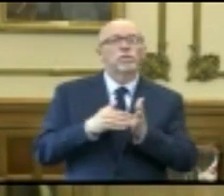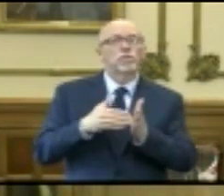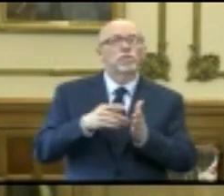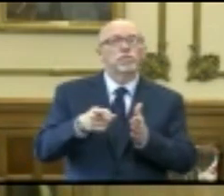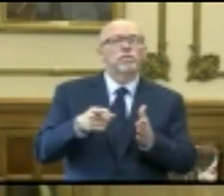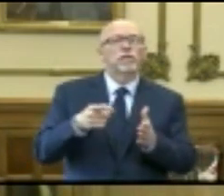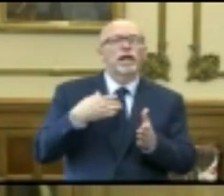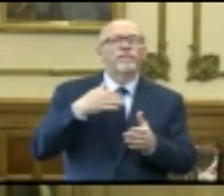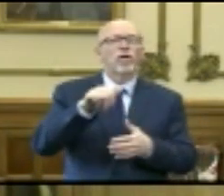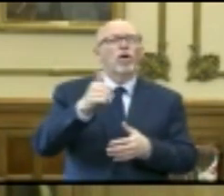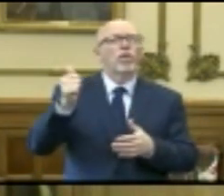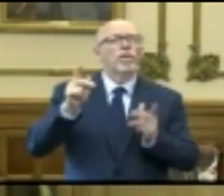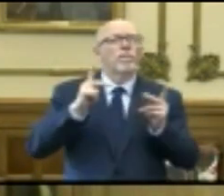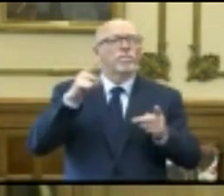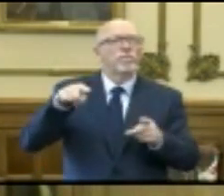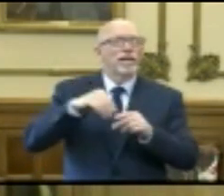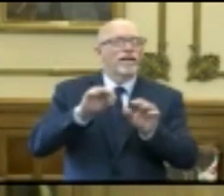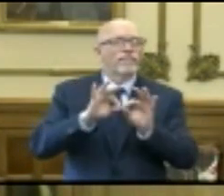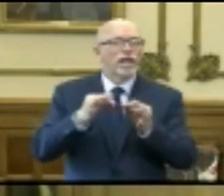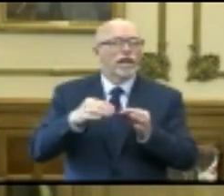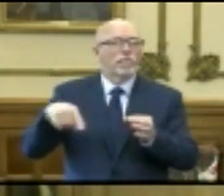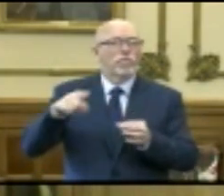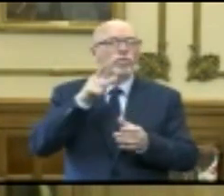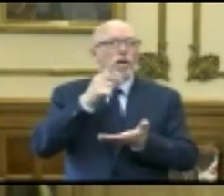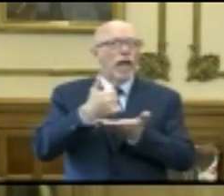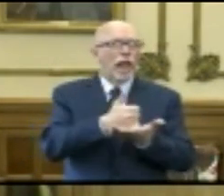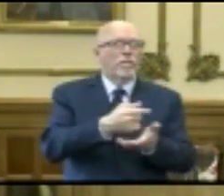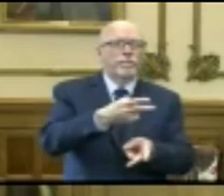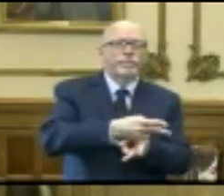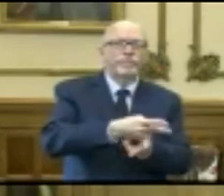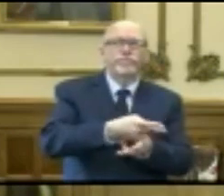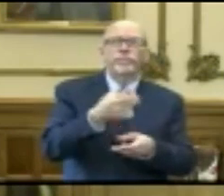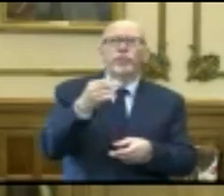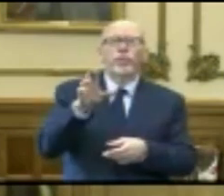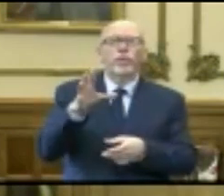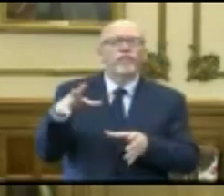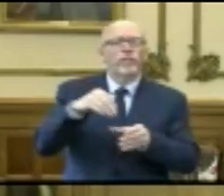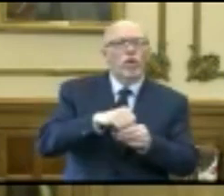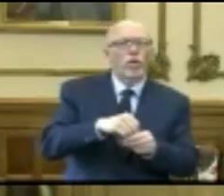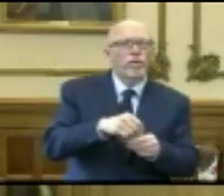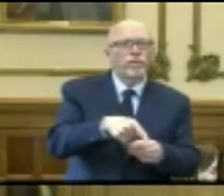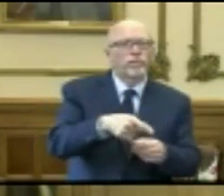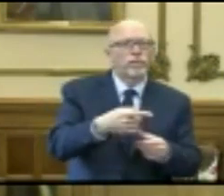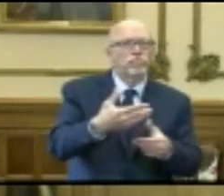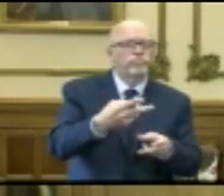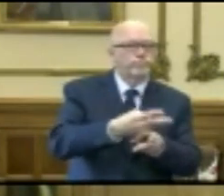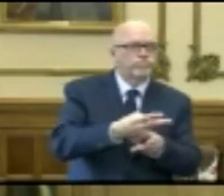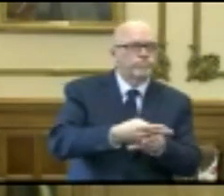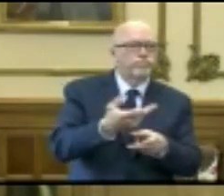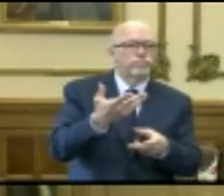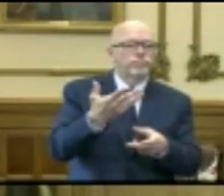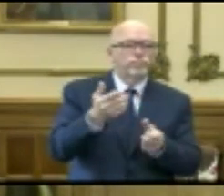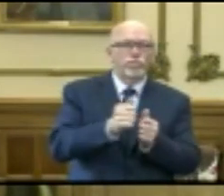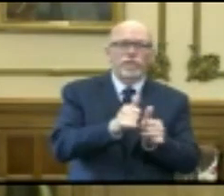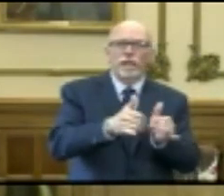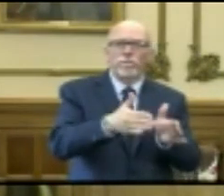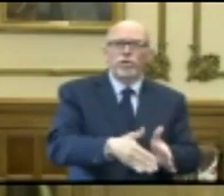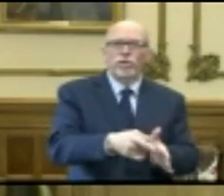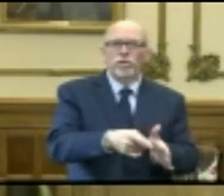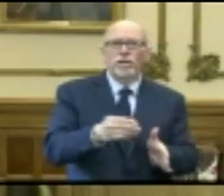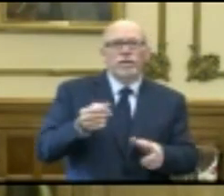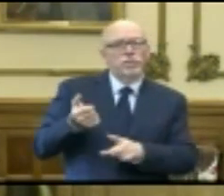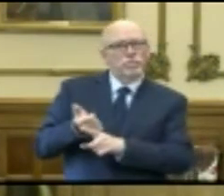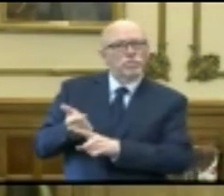there have been other individuals in the family that have been helping to take care of or have been involved and invested with this individual, and they